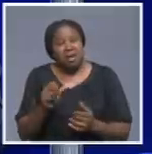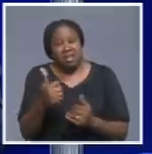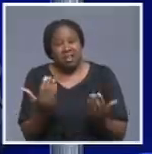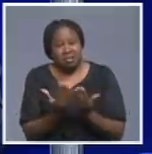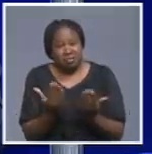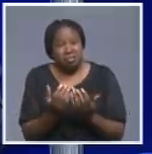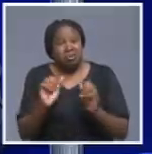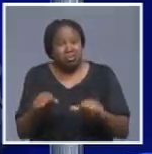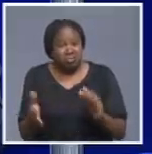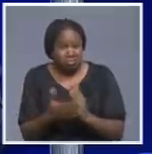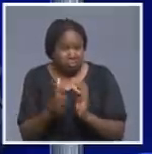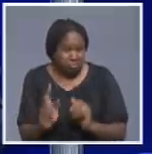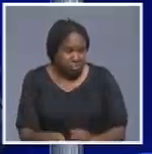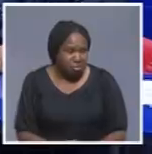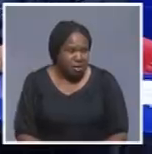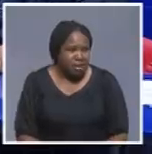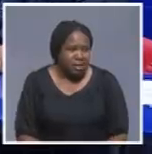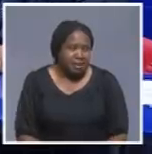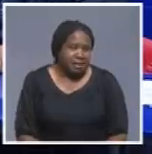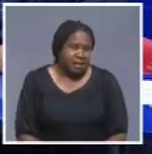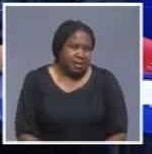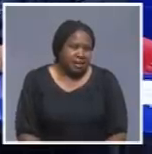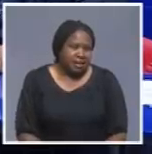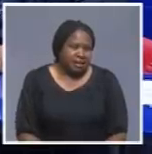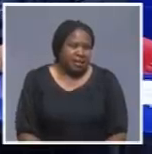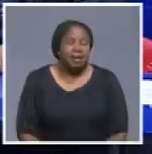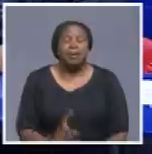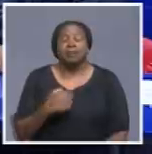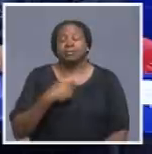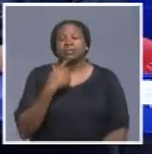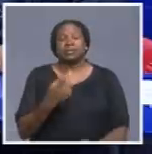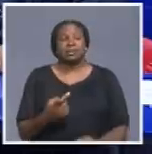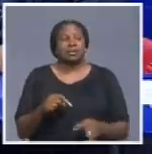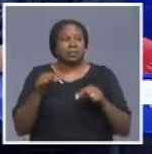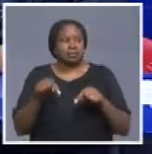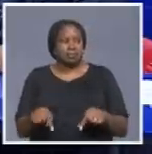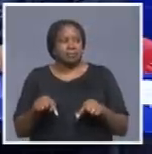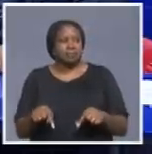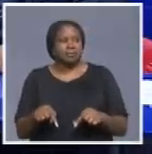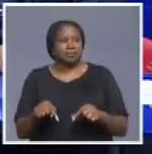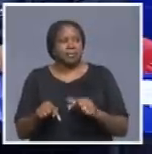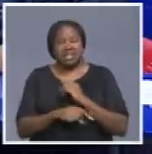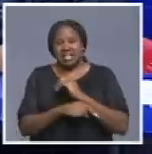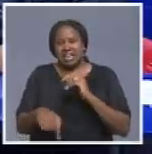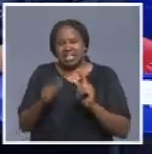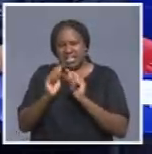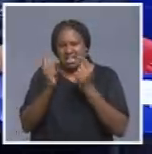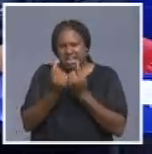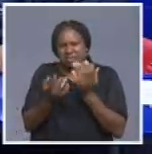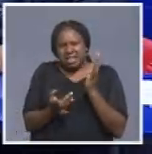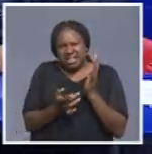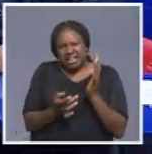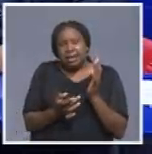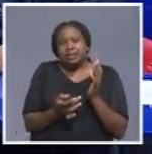lockdown. Is that what you're saying? What I'm saying is that currently now, there is a national team, technical team,